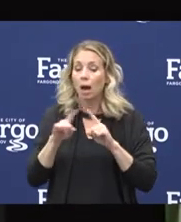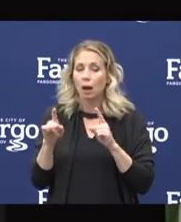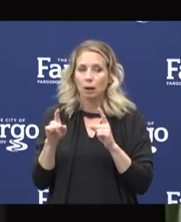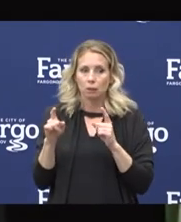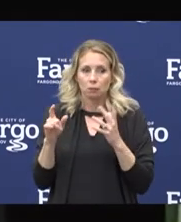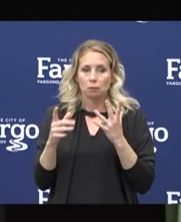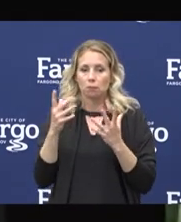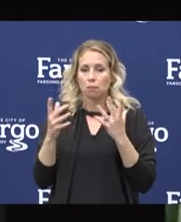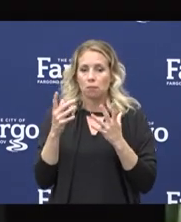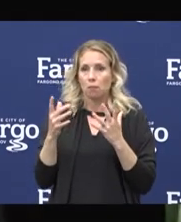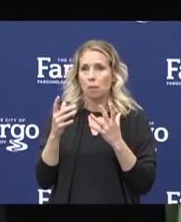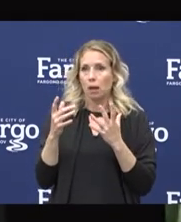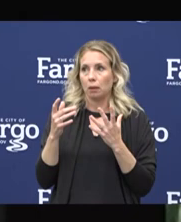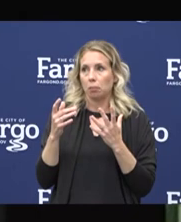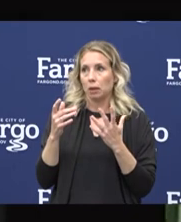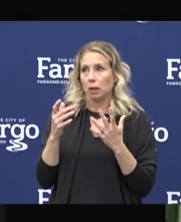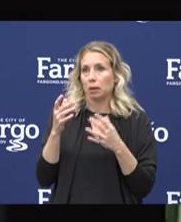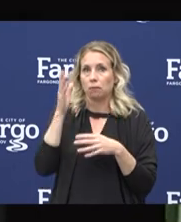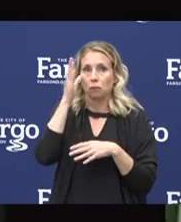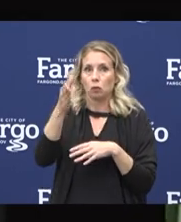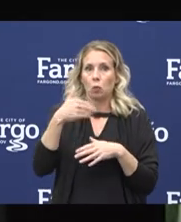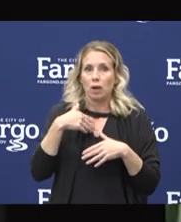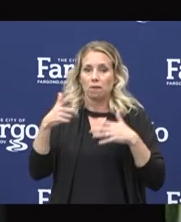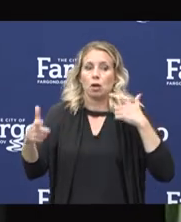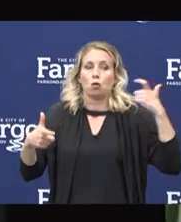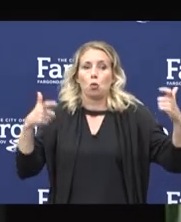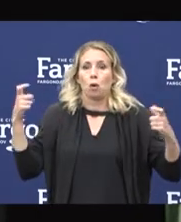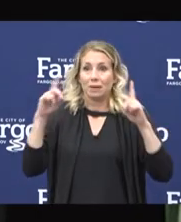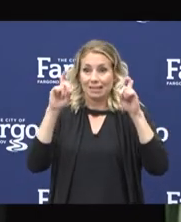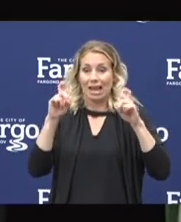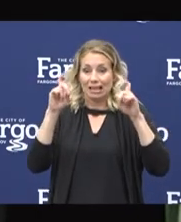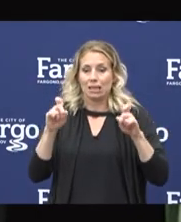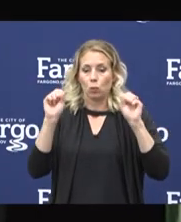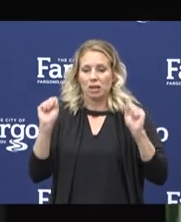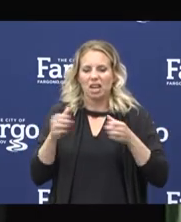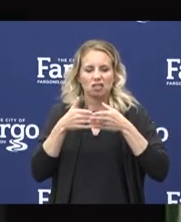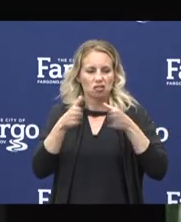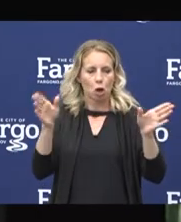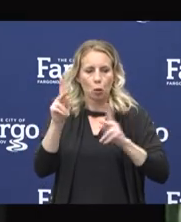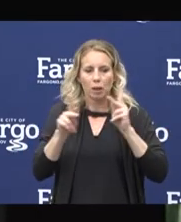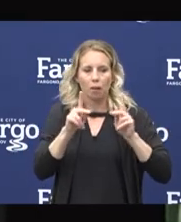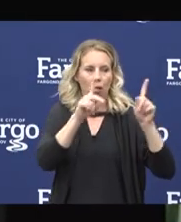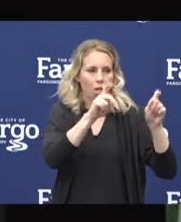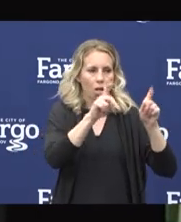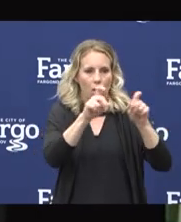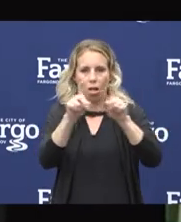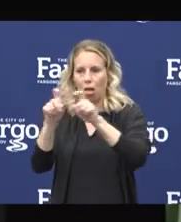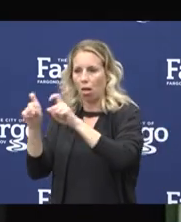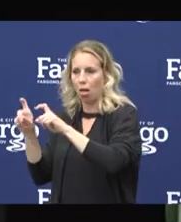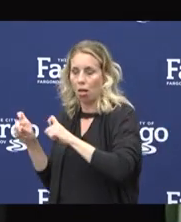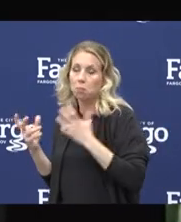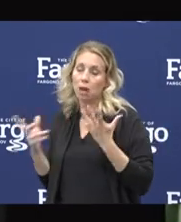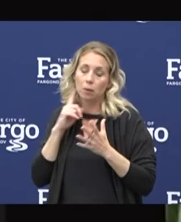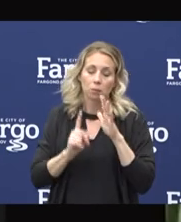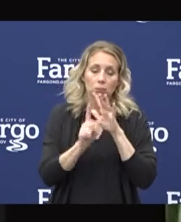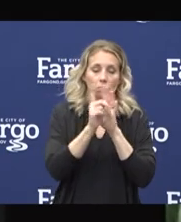enormous testing capacity, and then that kind of a question where we're doing more of a general population surveillance will resurface again.